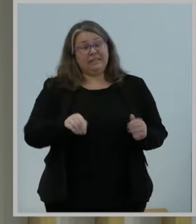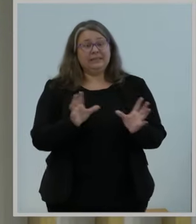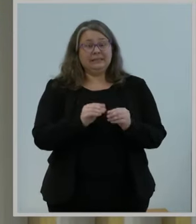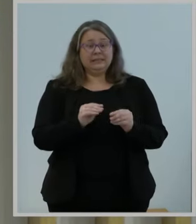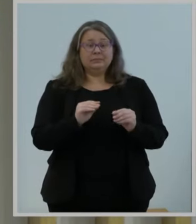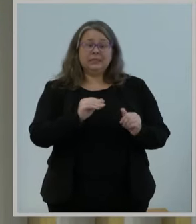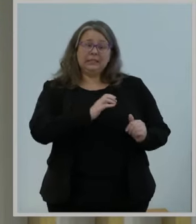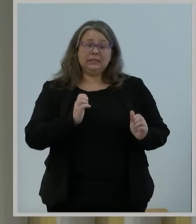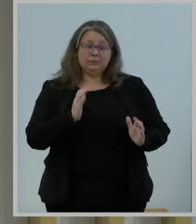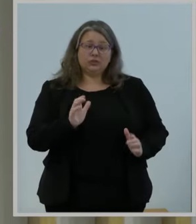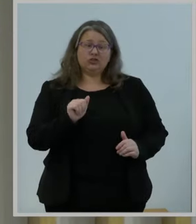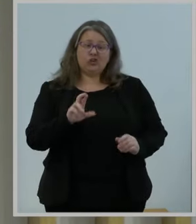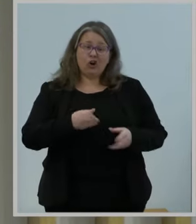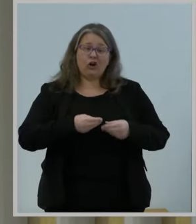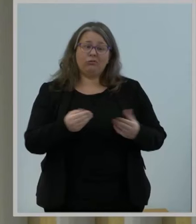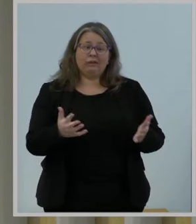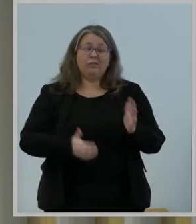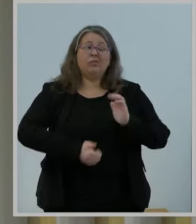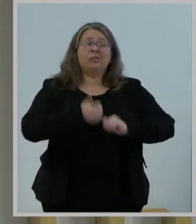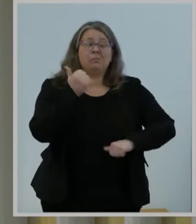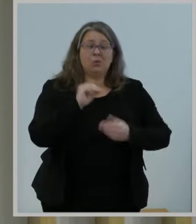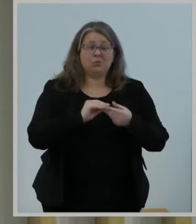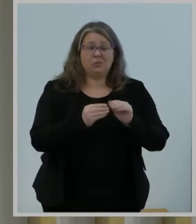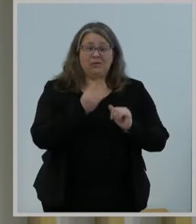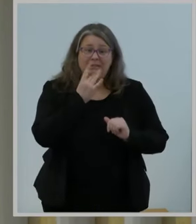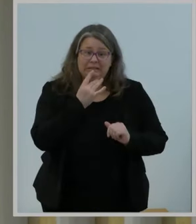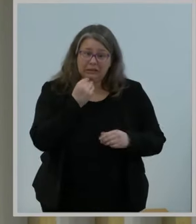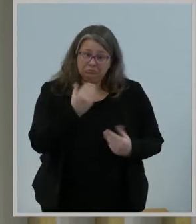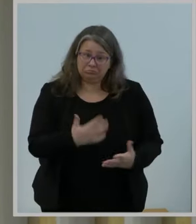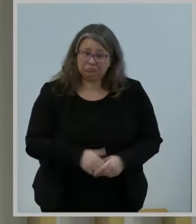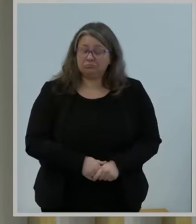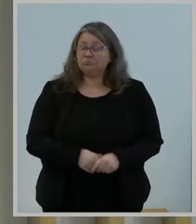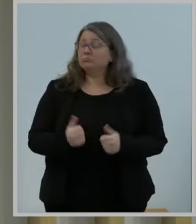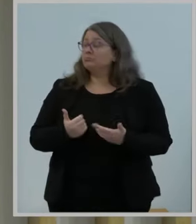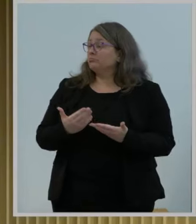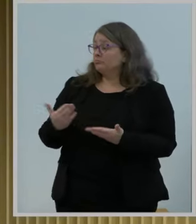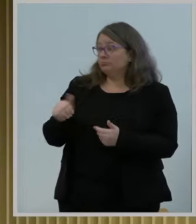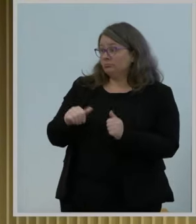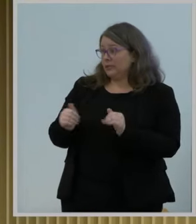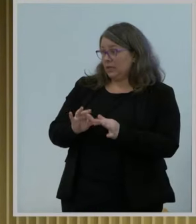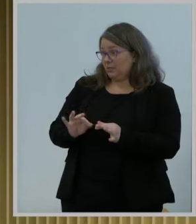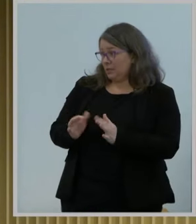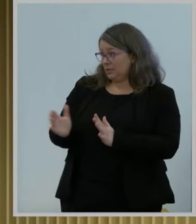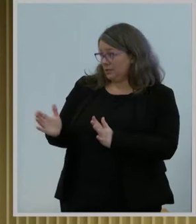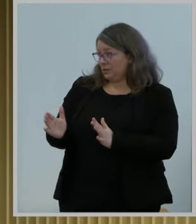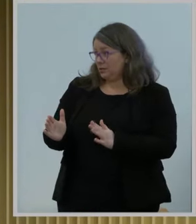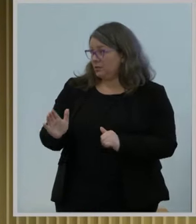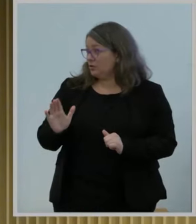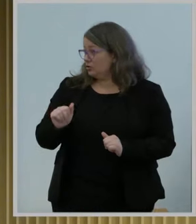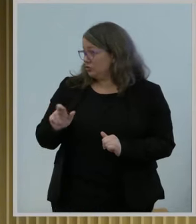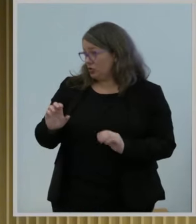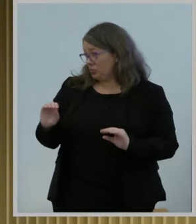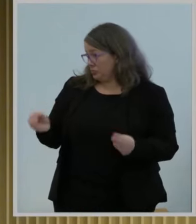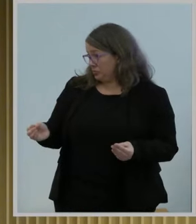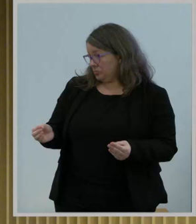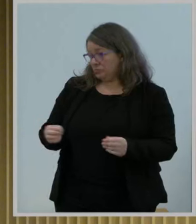Would any of my colleagues like to make announcements at this time? Commissioner Carr? No announcements. Commissioner Starks?